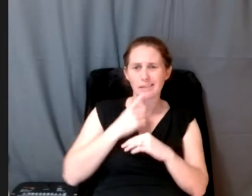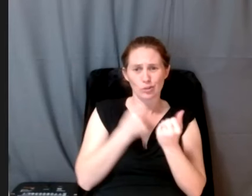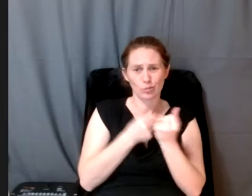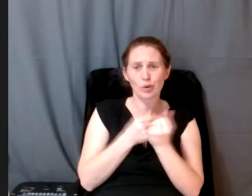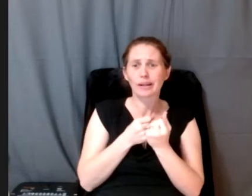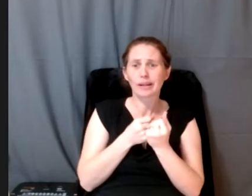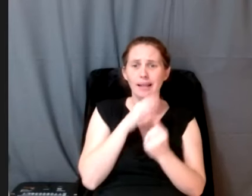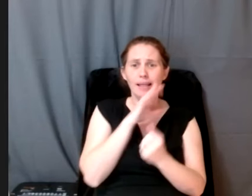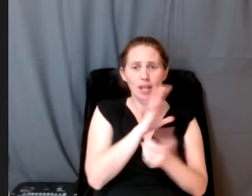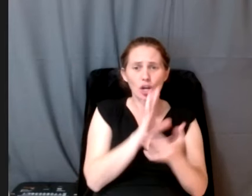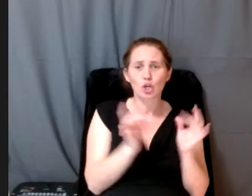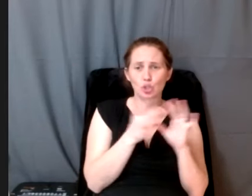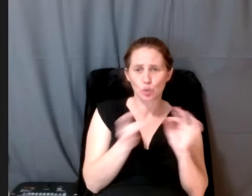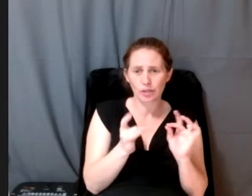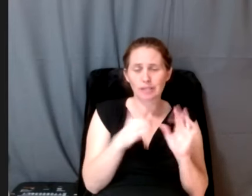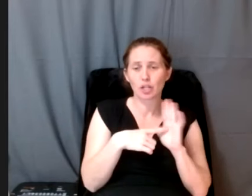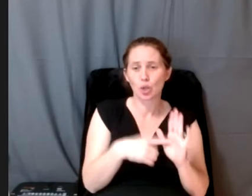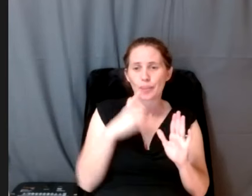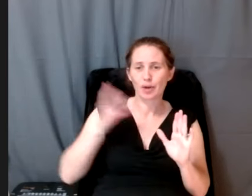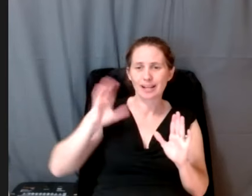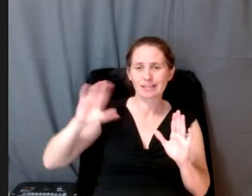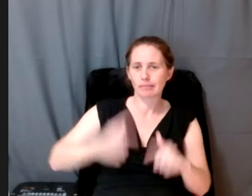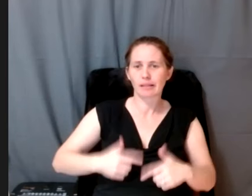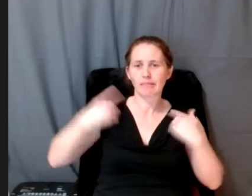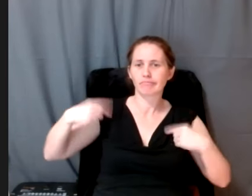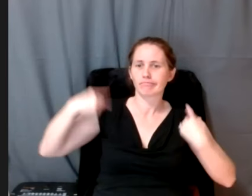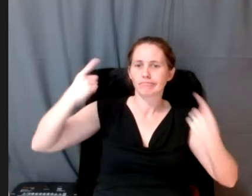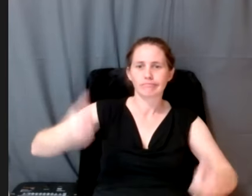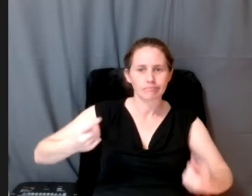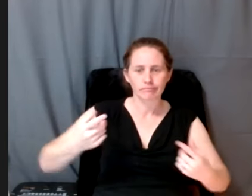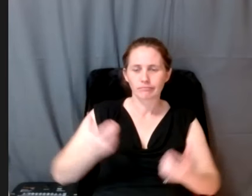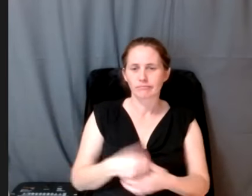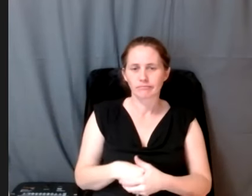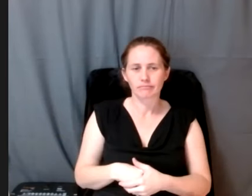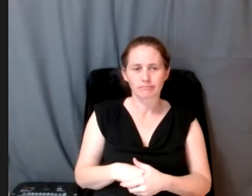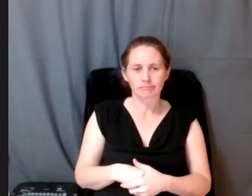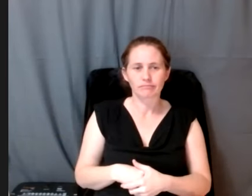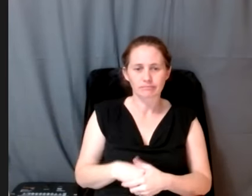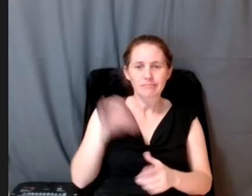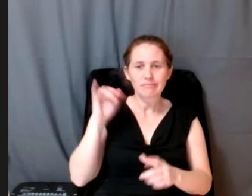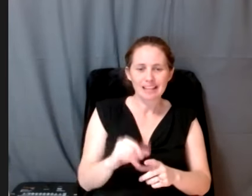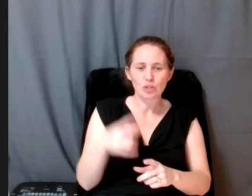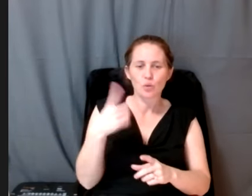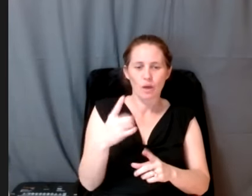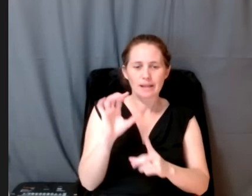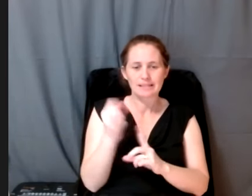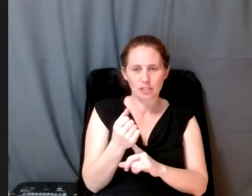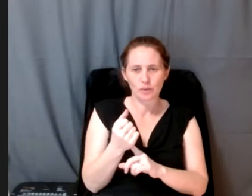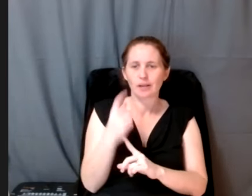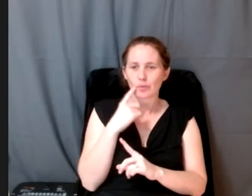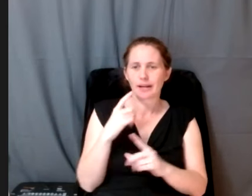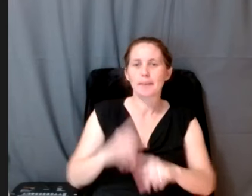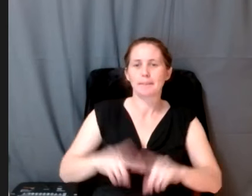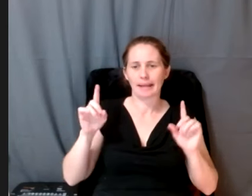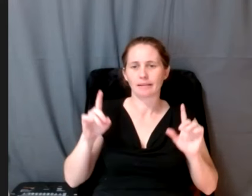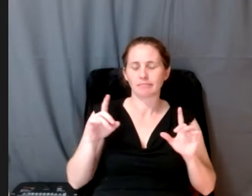tribal narratives which indicate that their ancestors have lived there since time immemorial. So that's one case where there is a really big